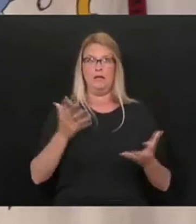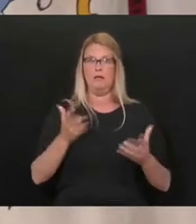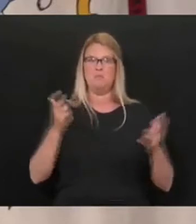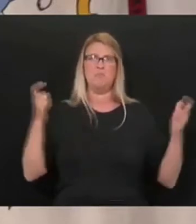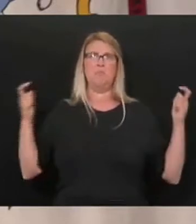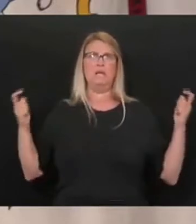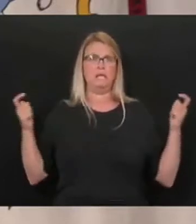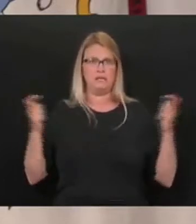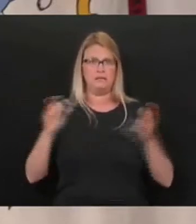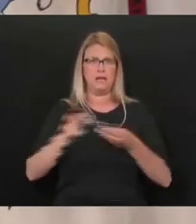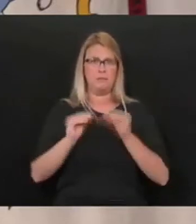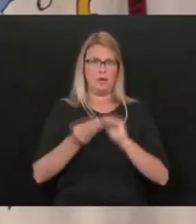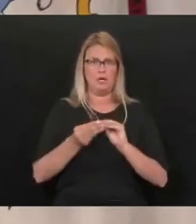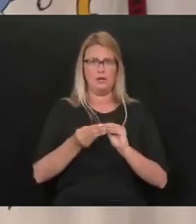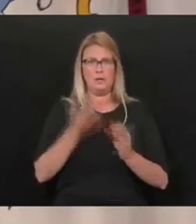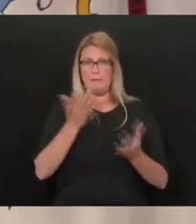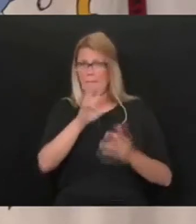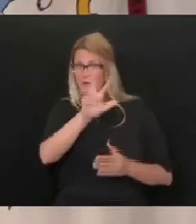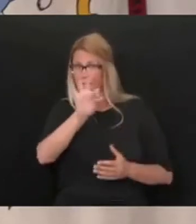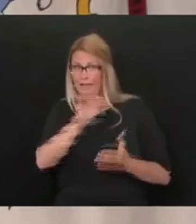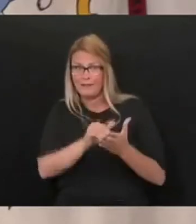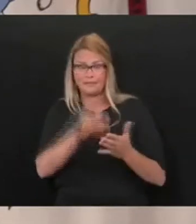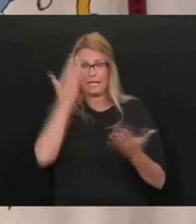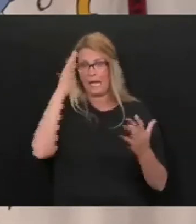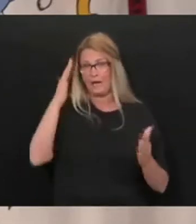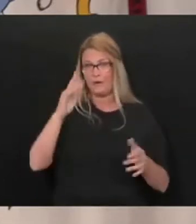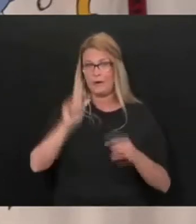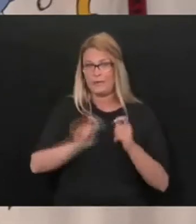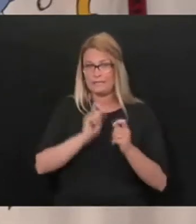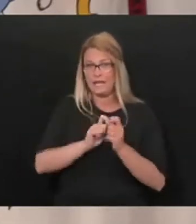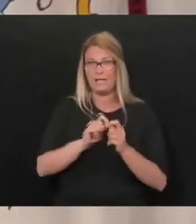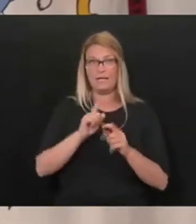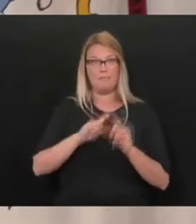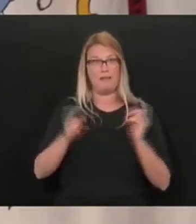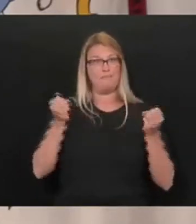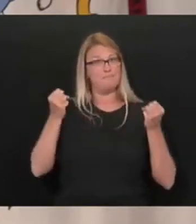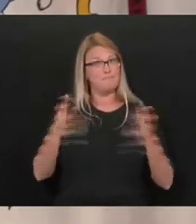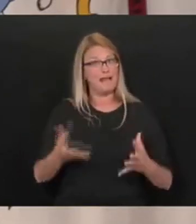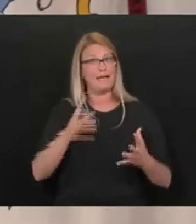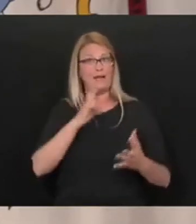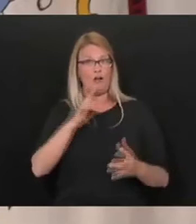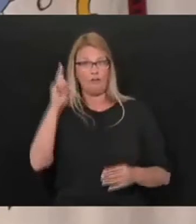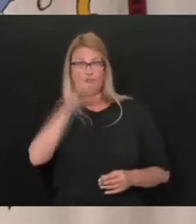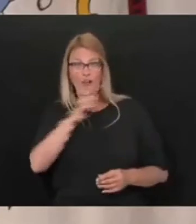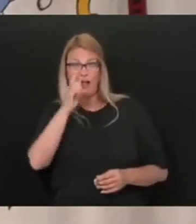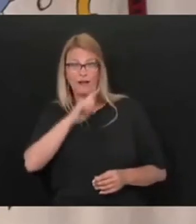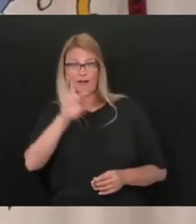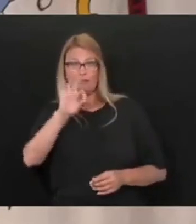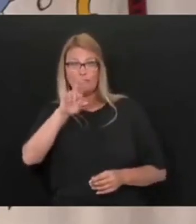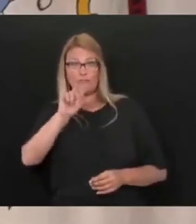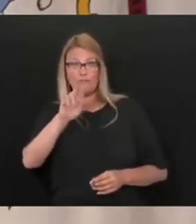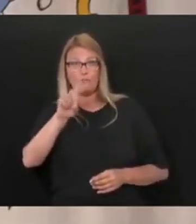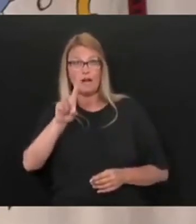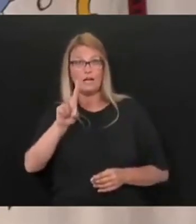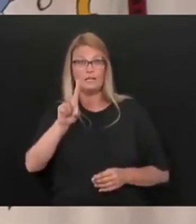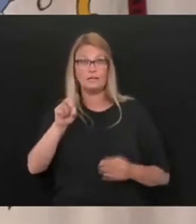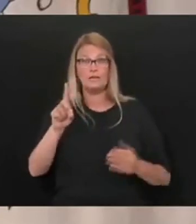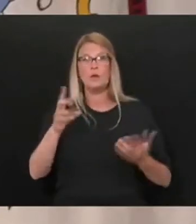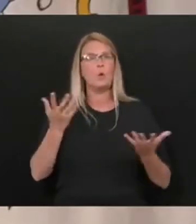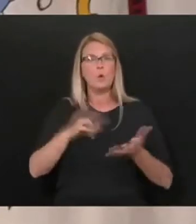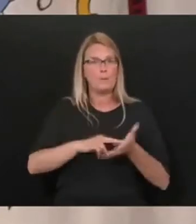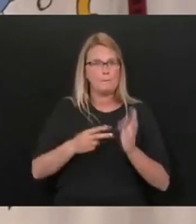claims that came in. There's an incredible percentage of those that are fraudulent. And what they're doing is basically just this,